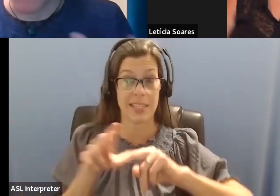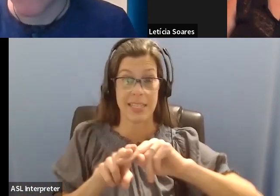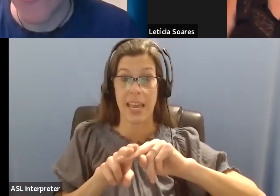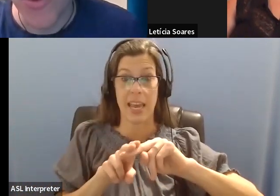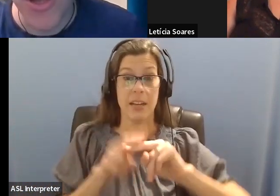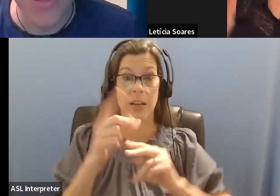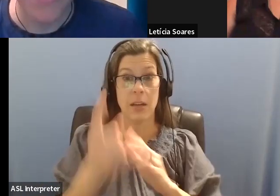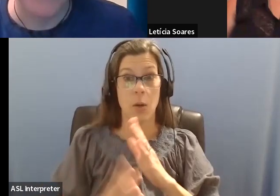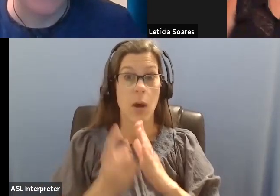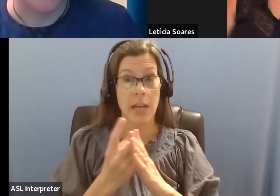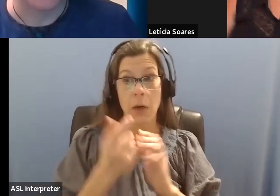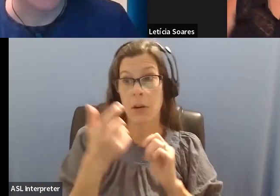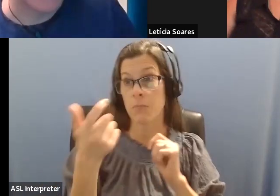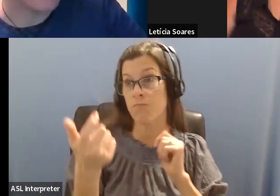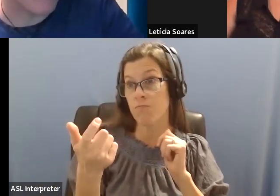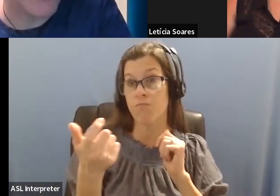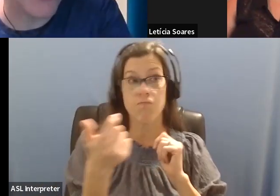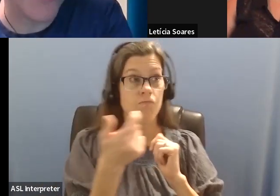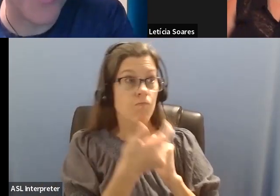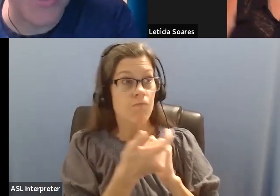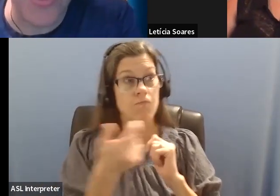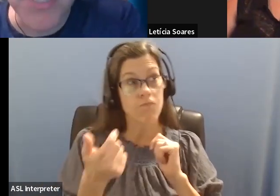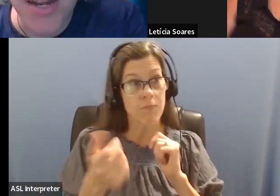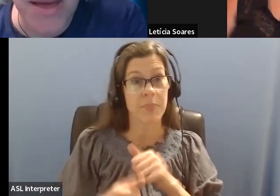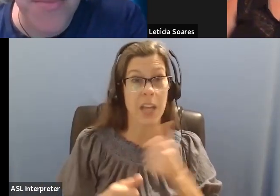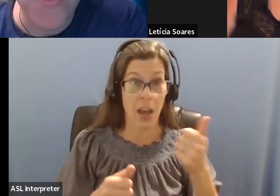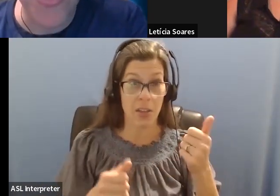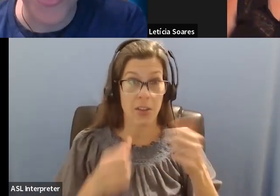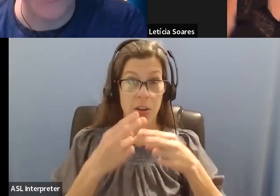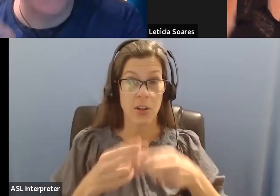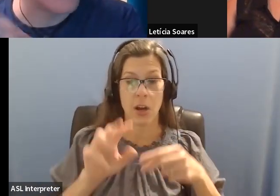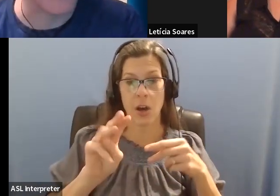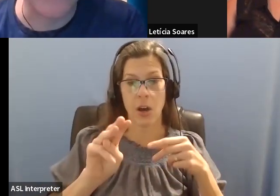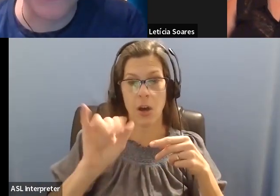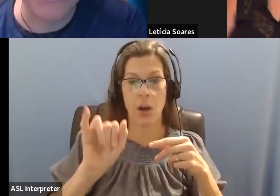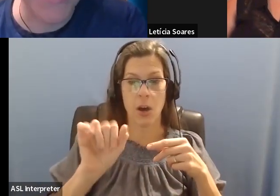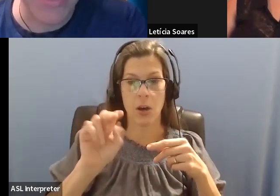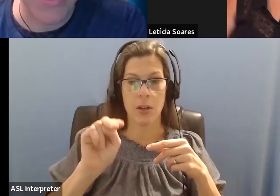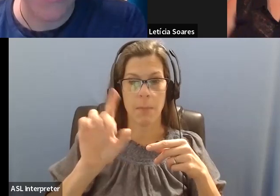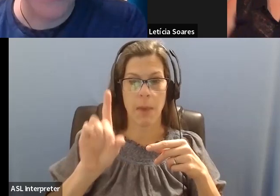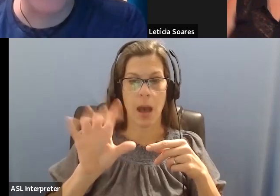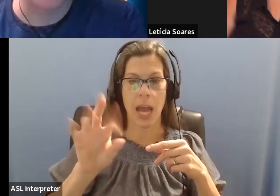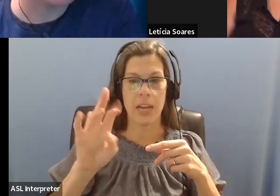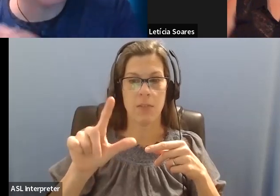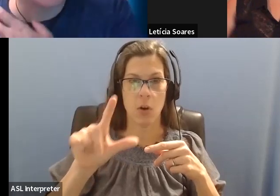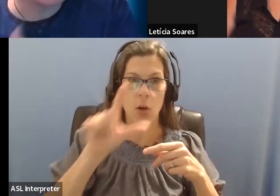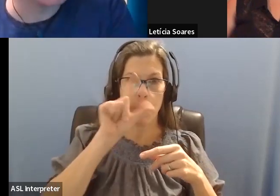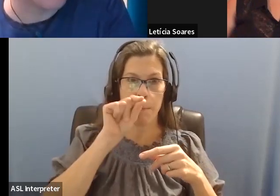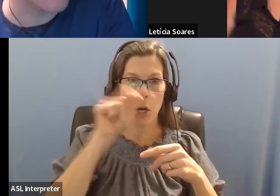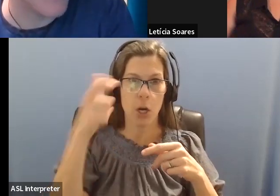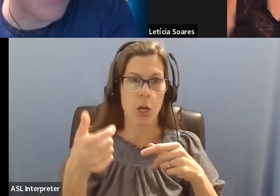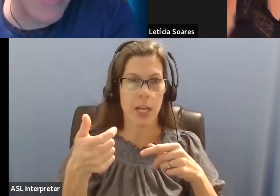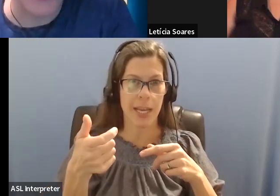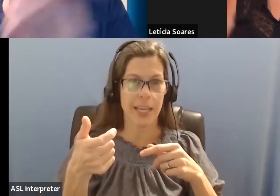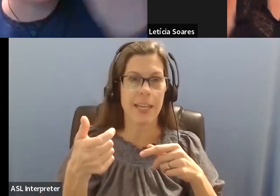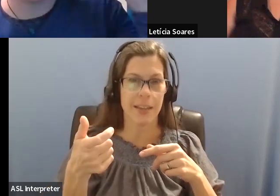around mindful birding. Um, we have a page on the bird ability website about mindful birding. There's resources up there. There's lots, lots